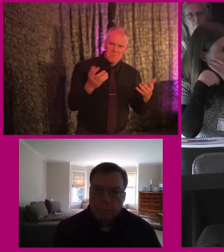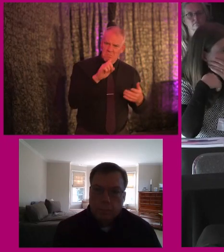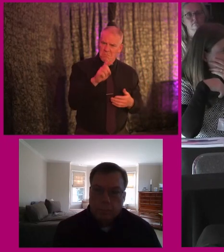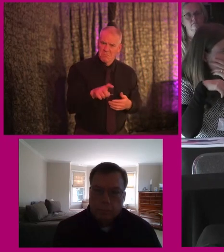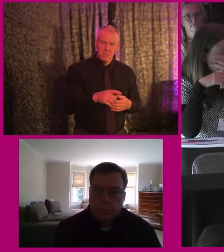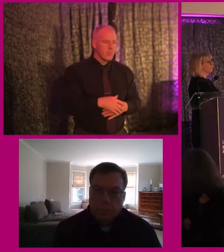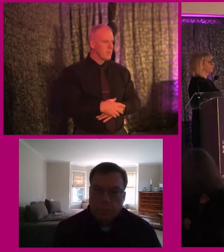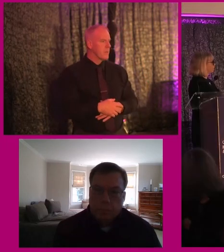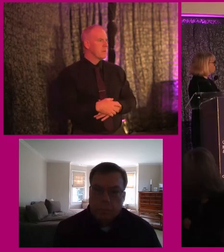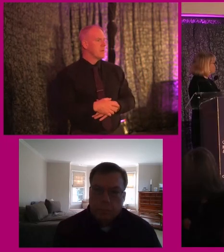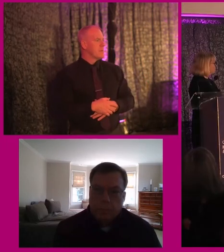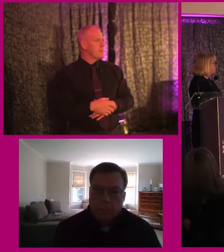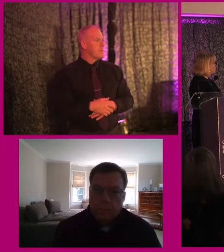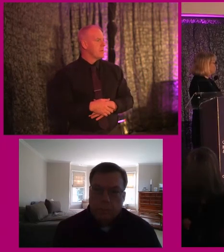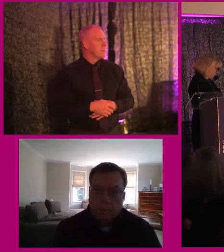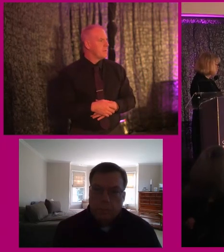or insufficient?